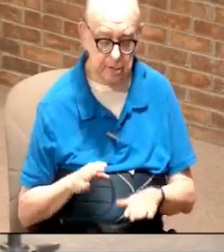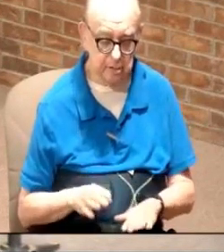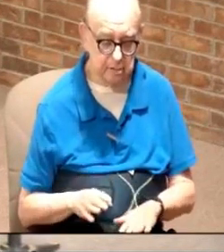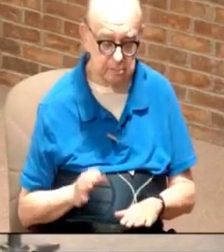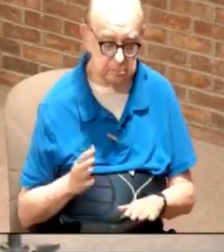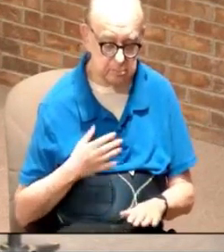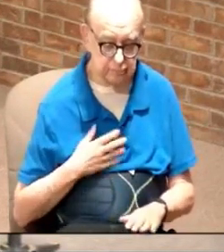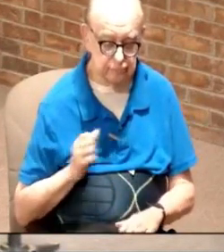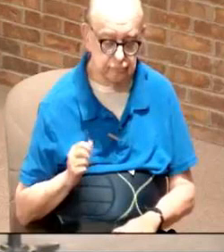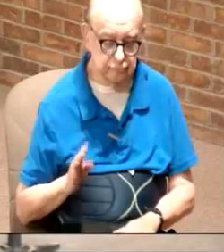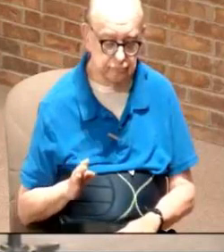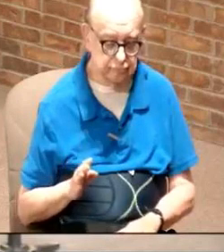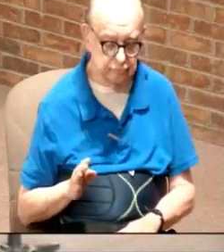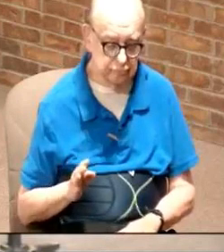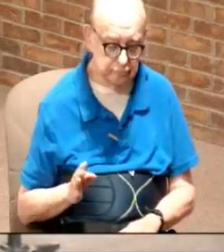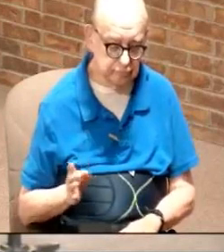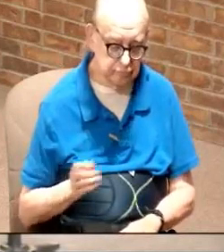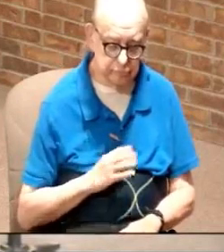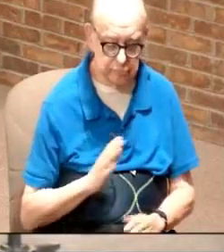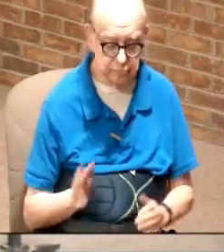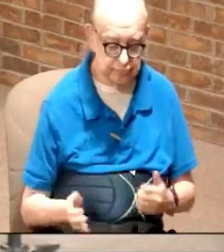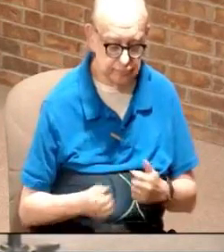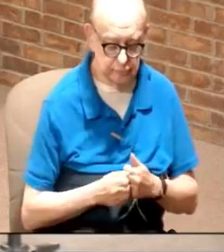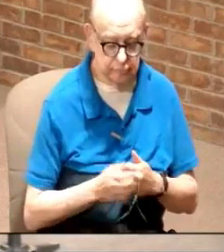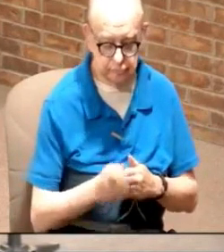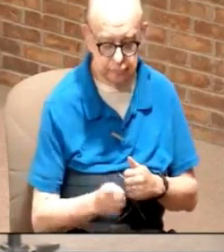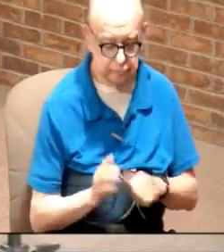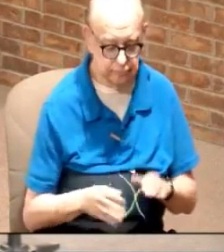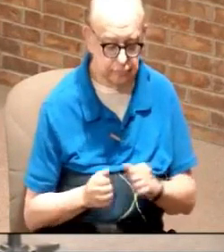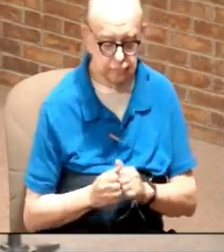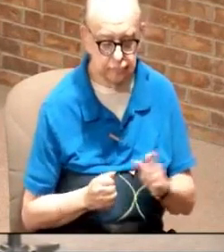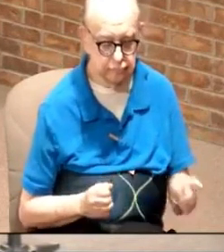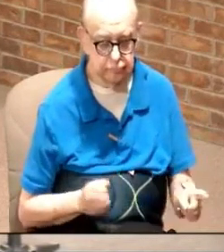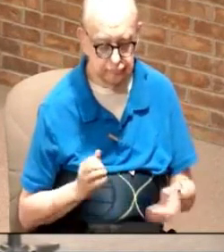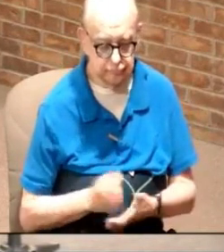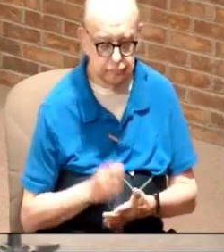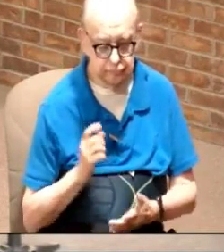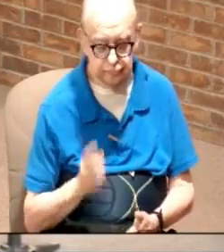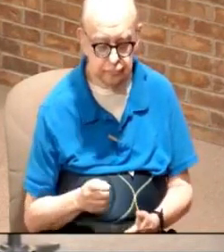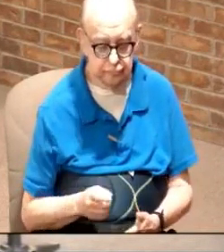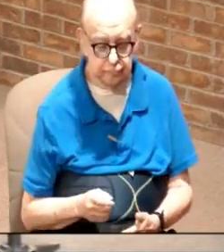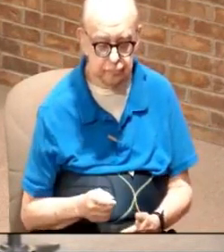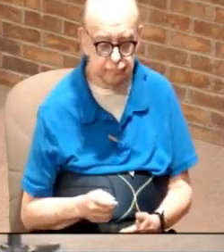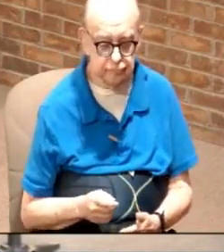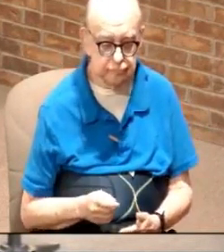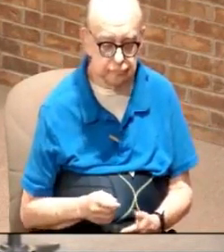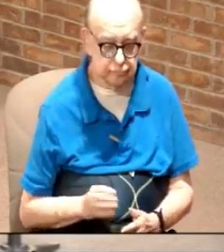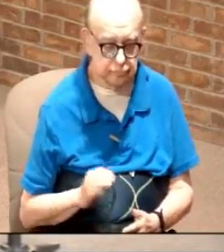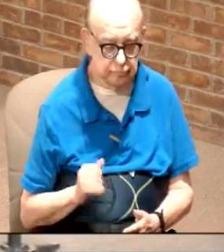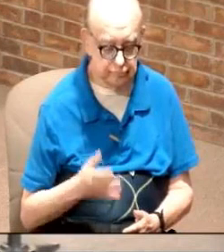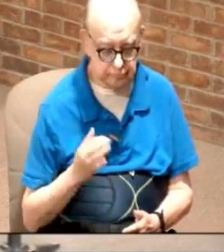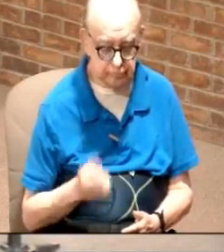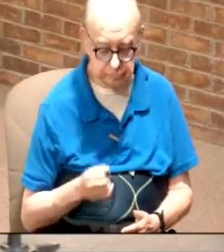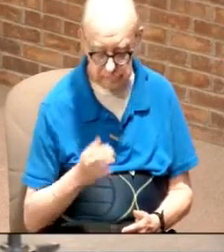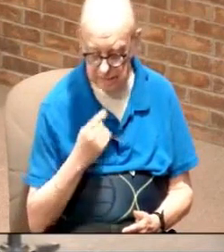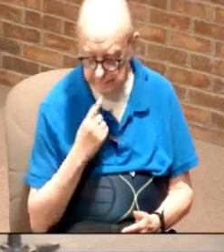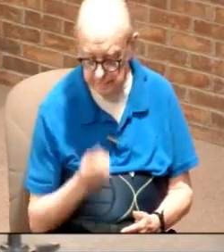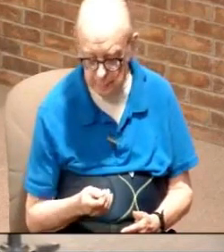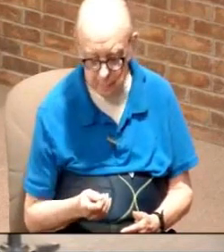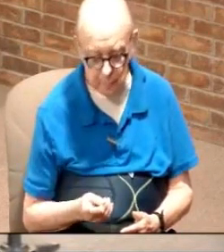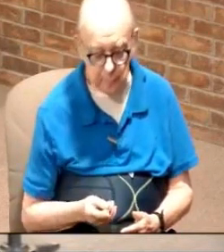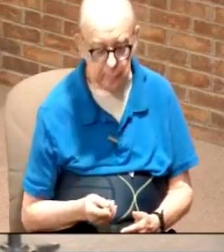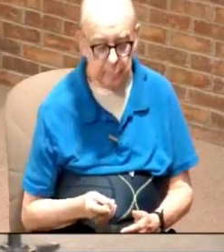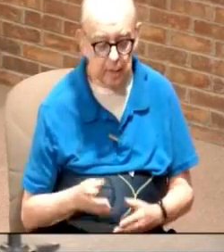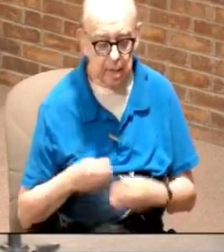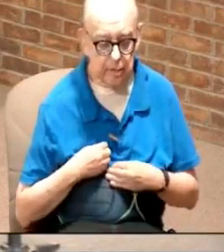and my job to come alongside of you and walk and you and help you that's why he says bear